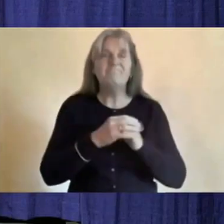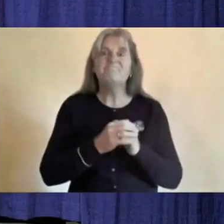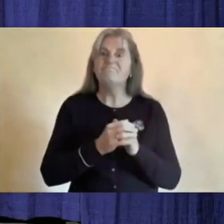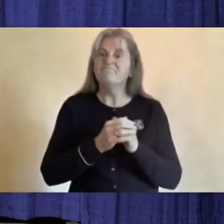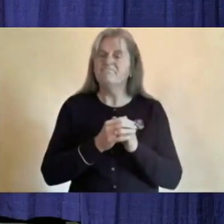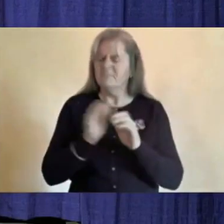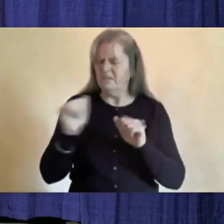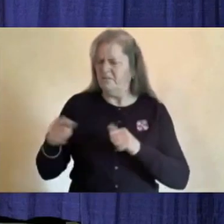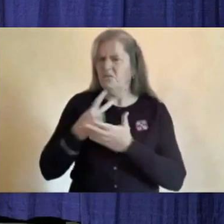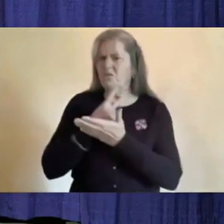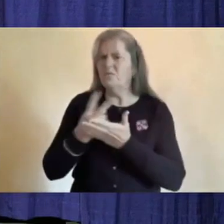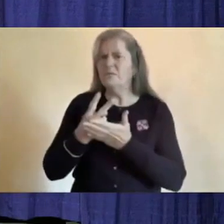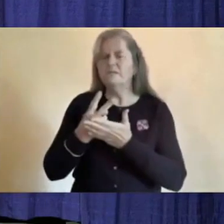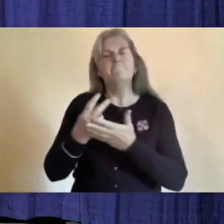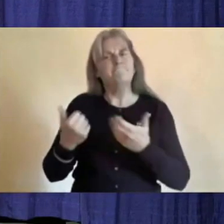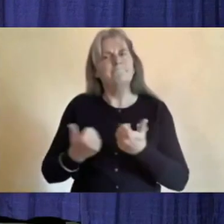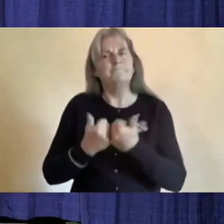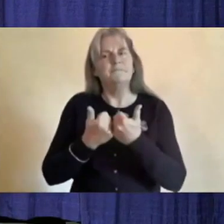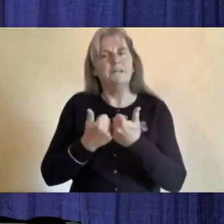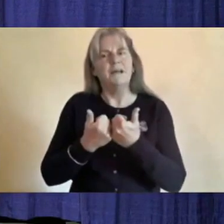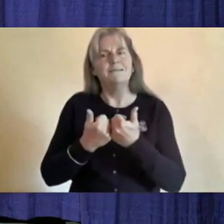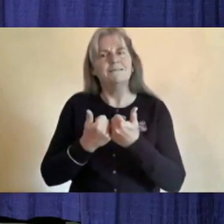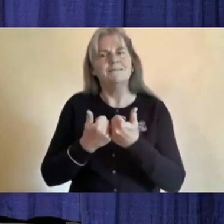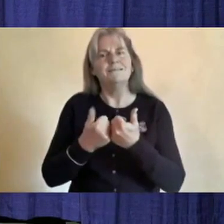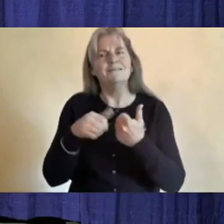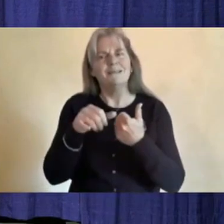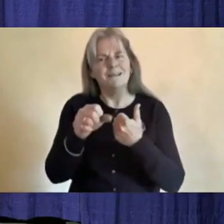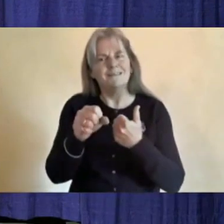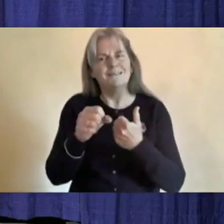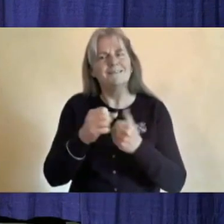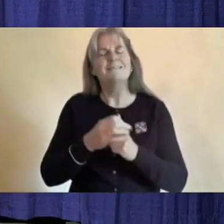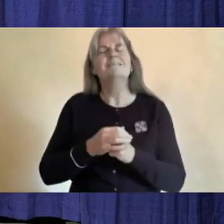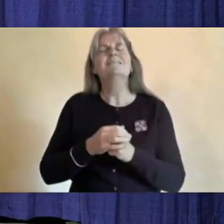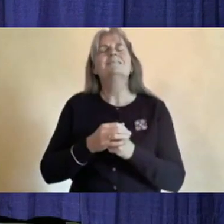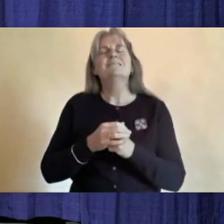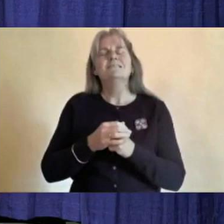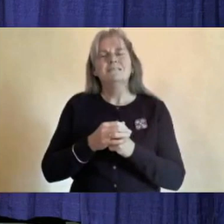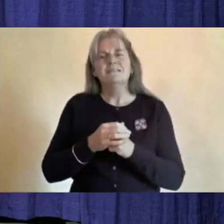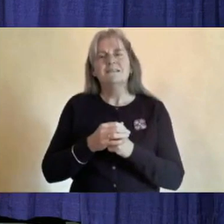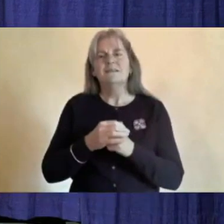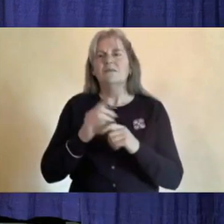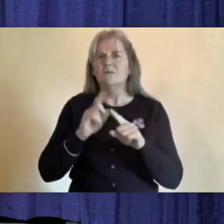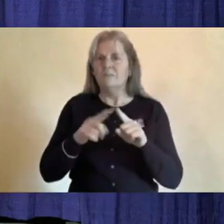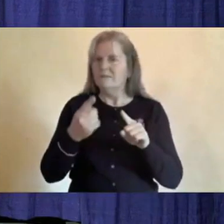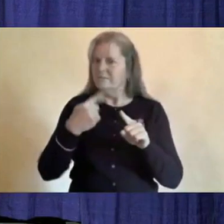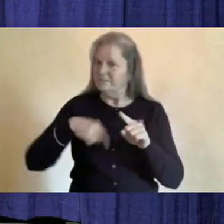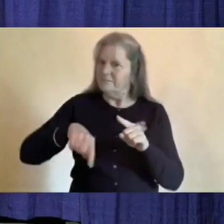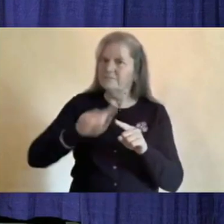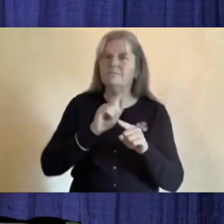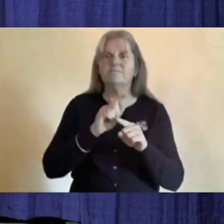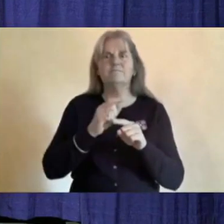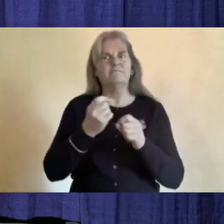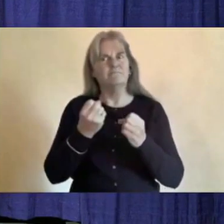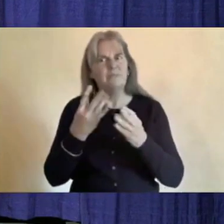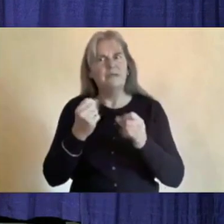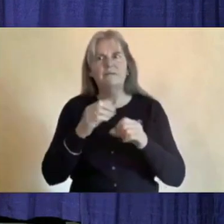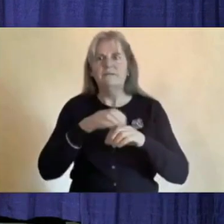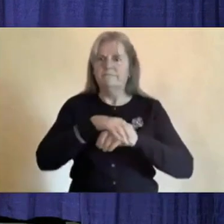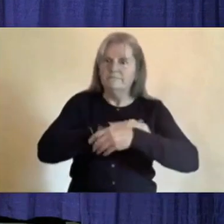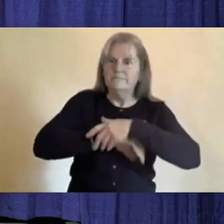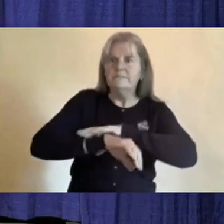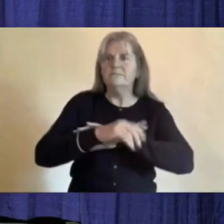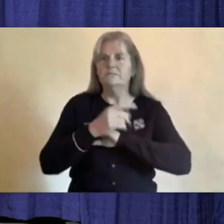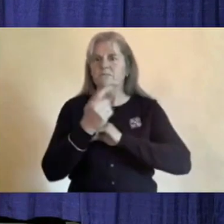weeks have been challenging, there's no doubt about that. It has taken a tremendous amount of work to adapt and